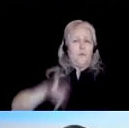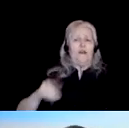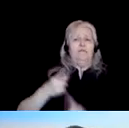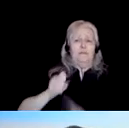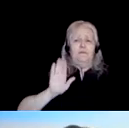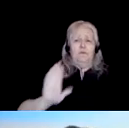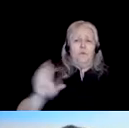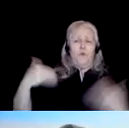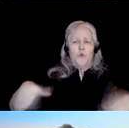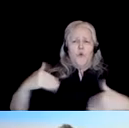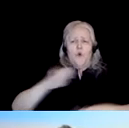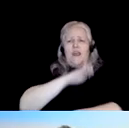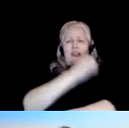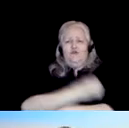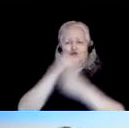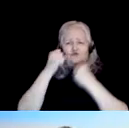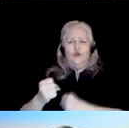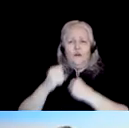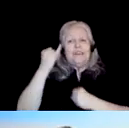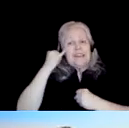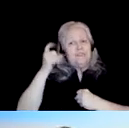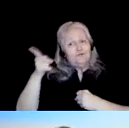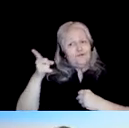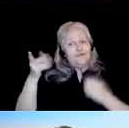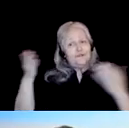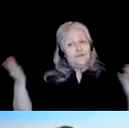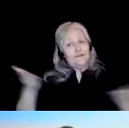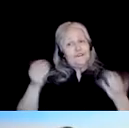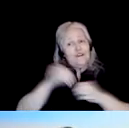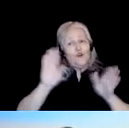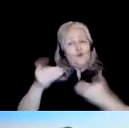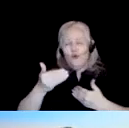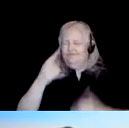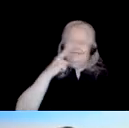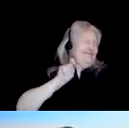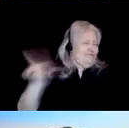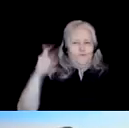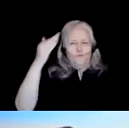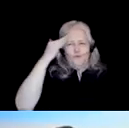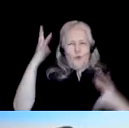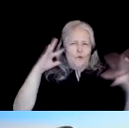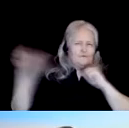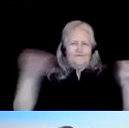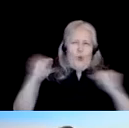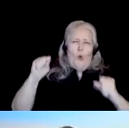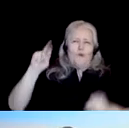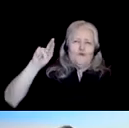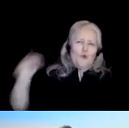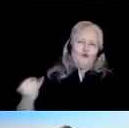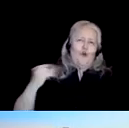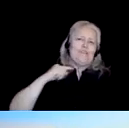energy. If she was in the room, it was hard not to hear her voice, her loud New Jersey accent.